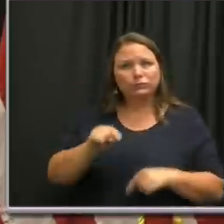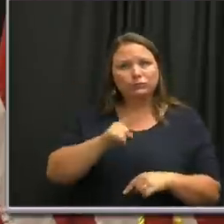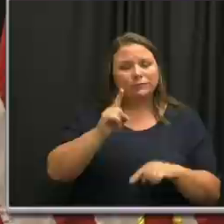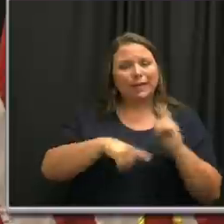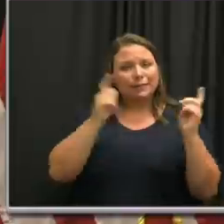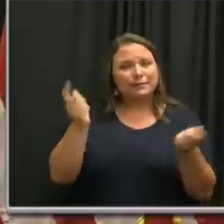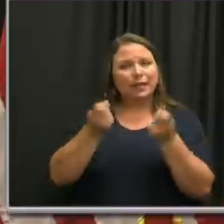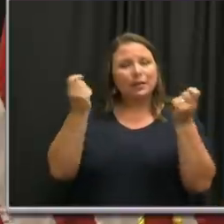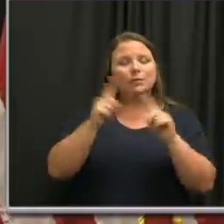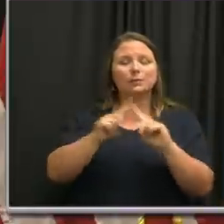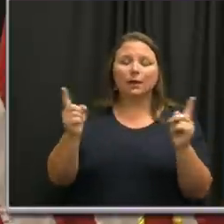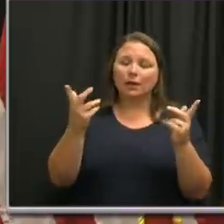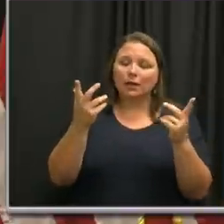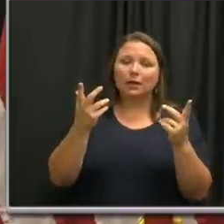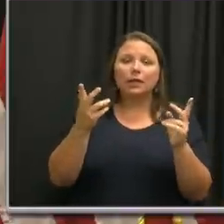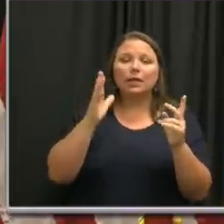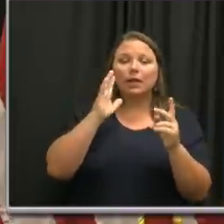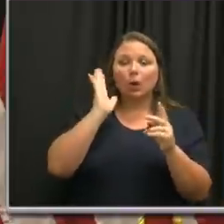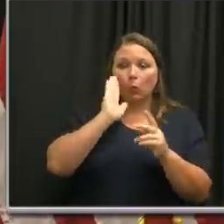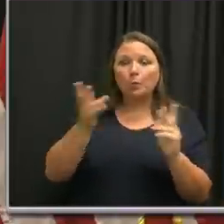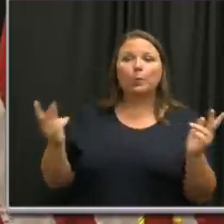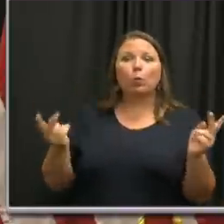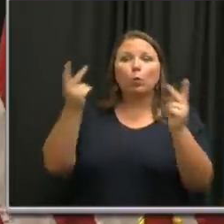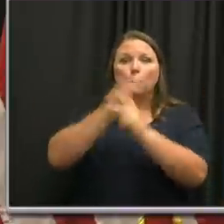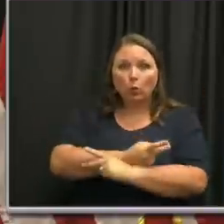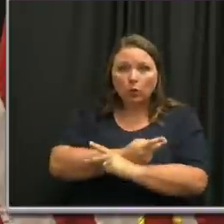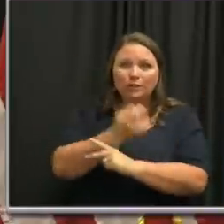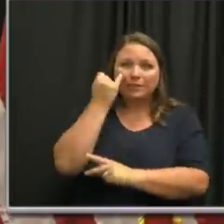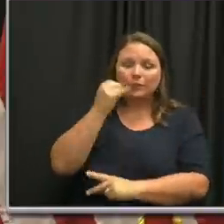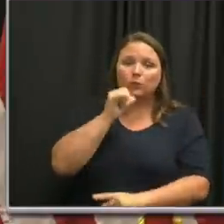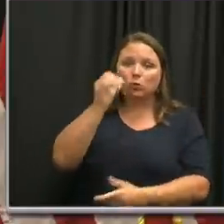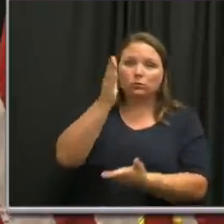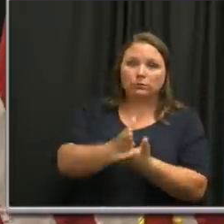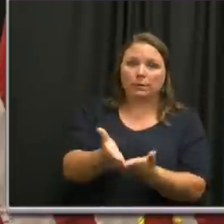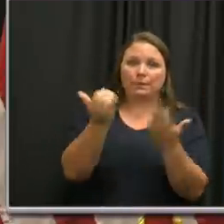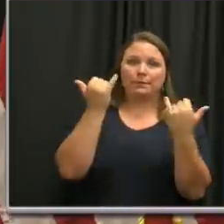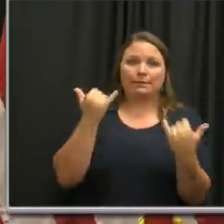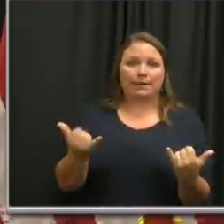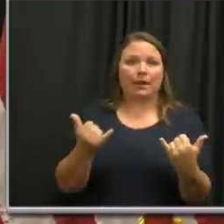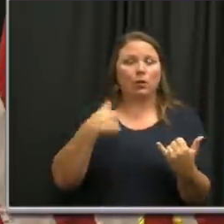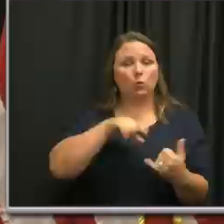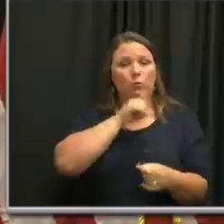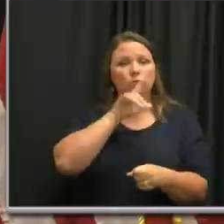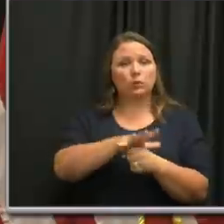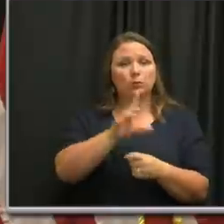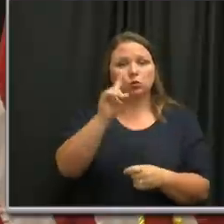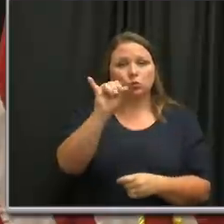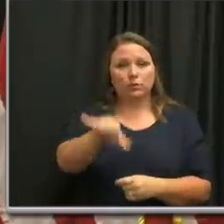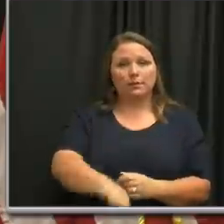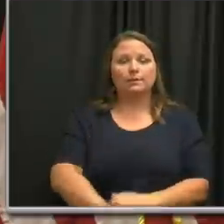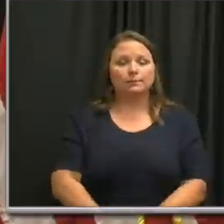degree, but it is worse if we don't get on it. And that's what we're committed to doing.